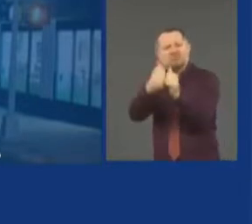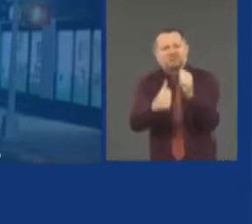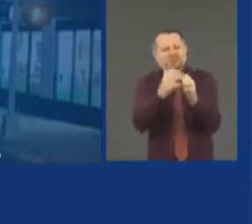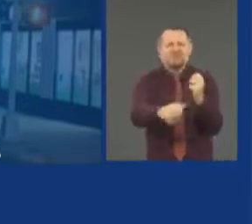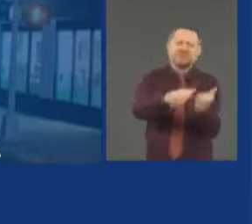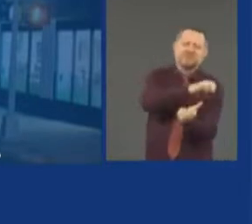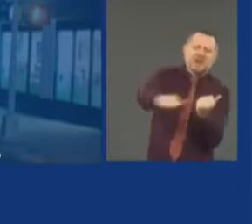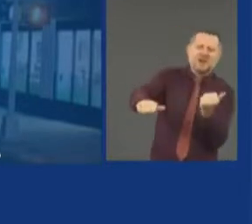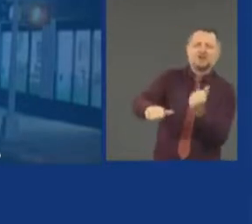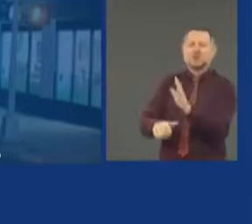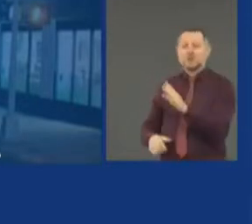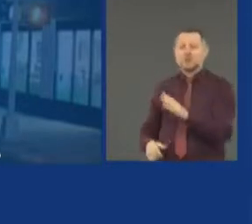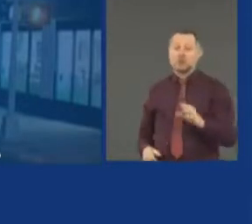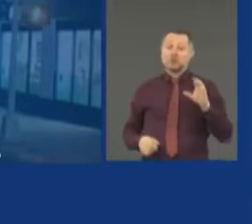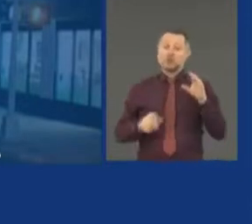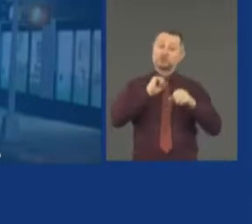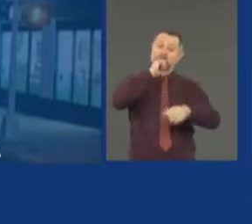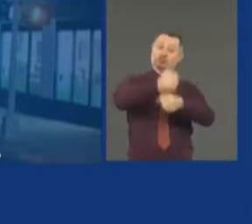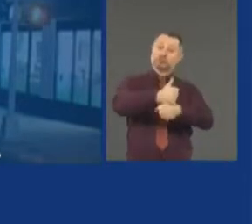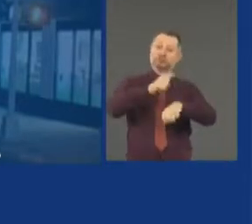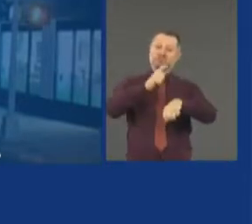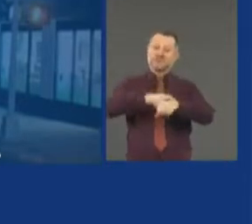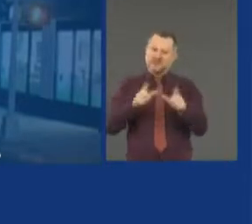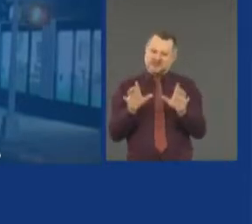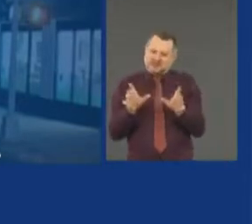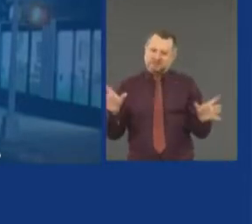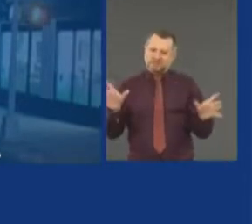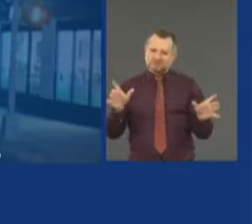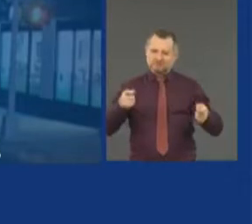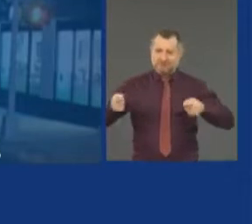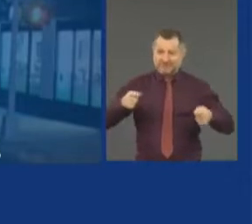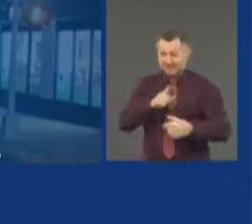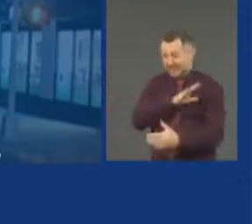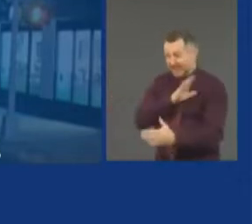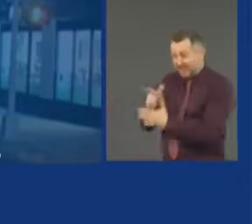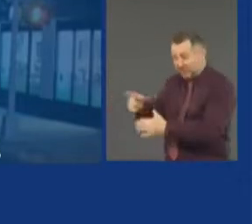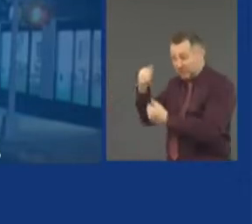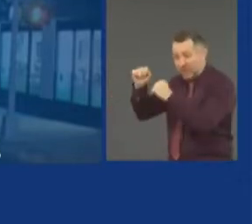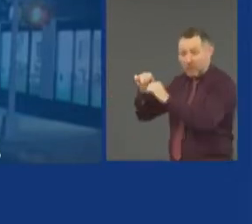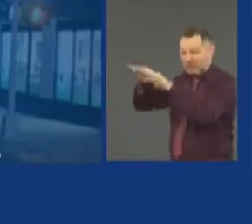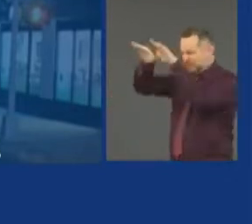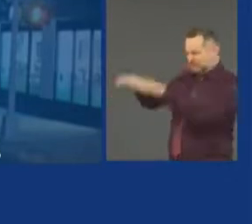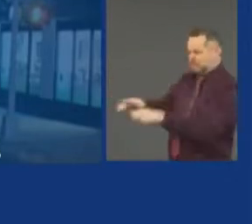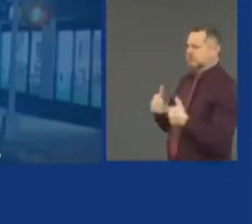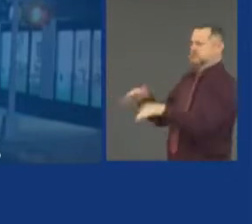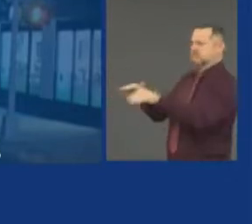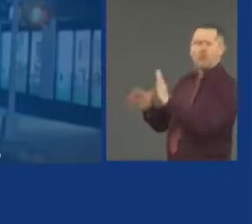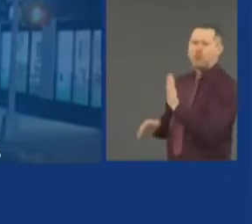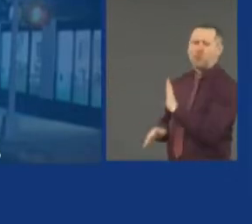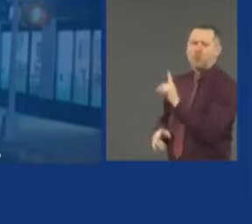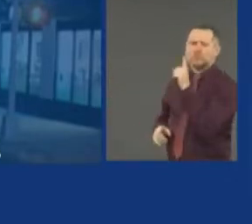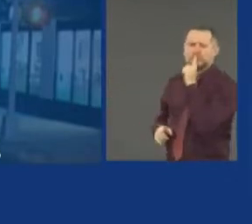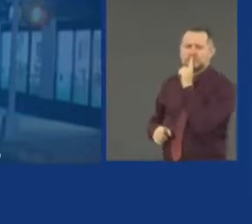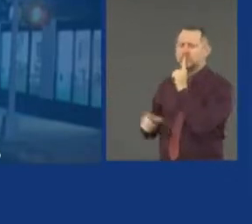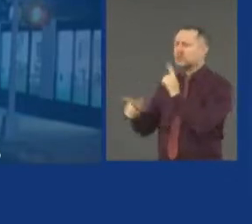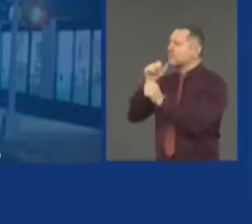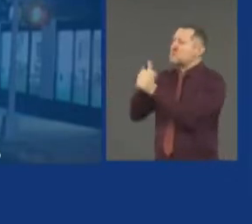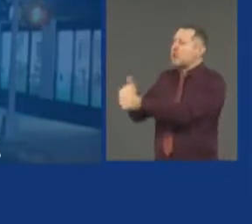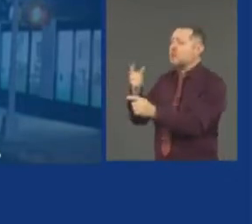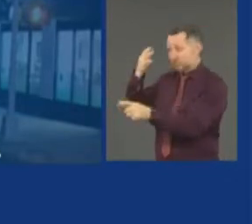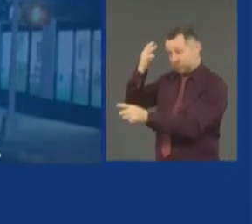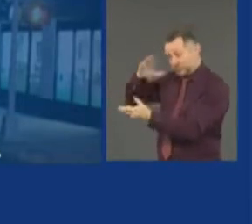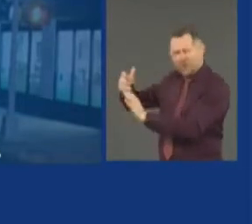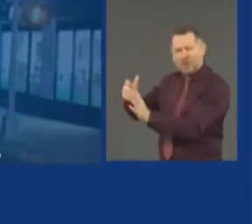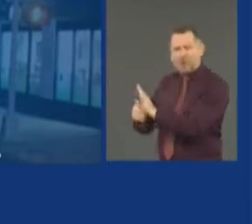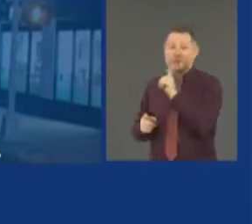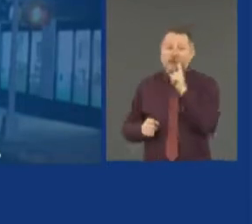protesters. It's not to harass law-abiding citizens. The curfews are designed to help